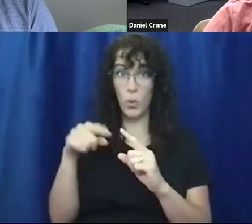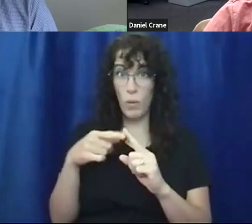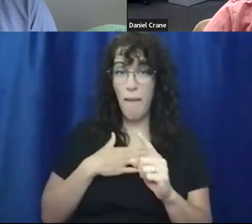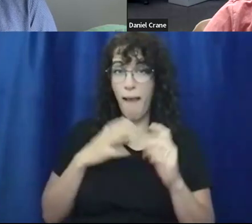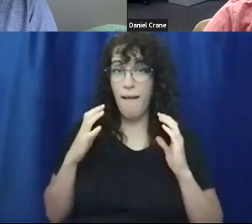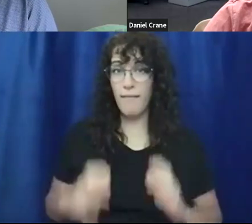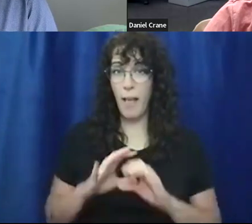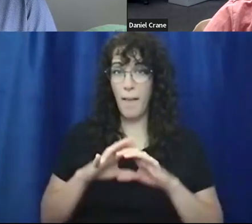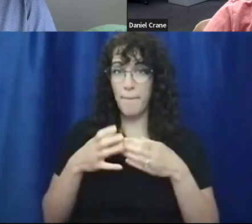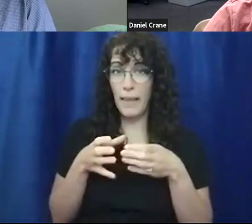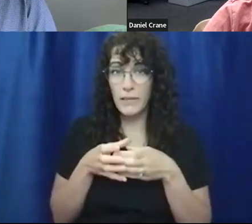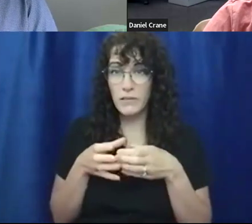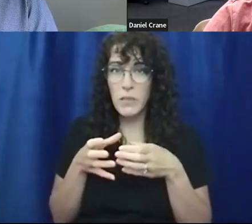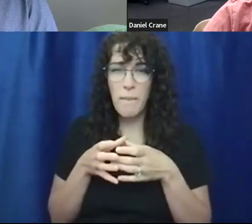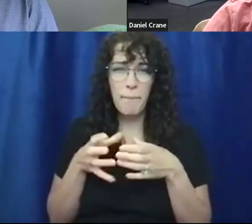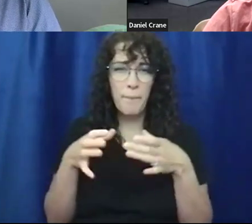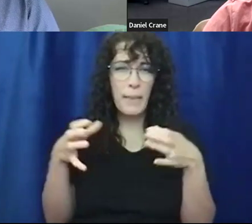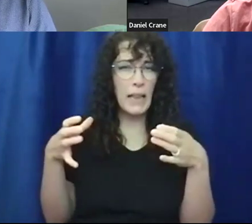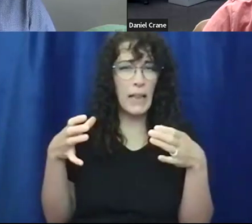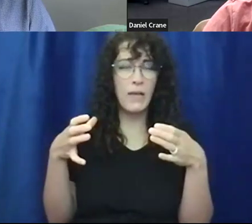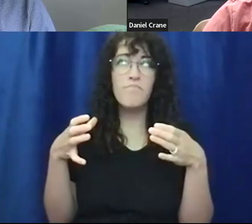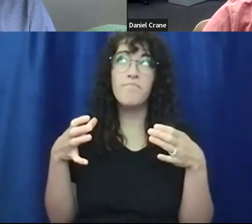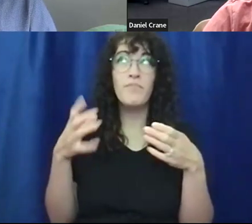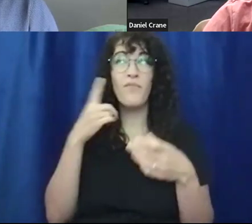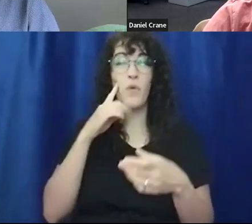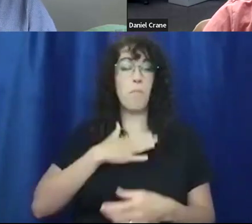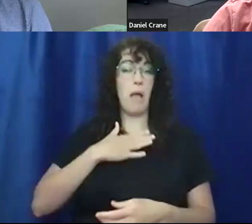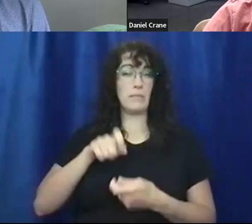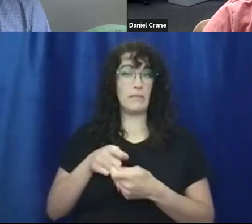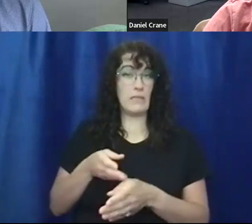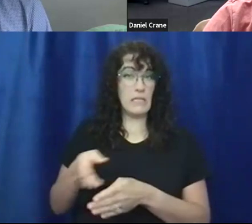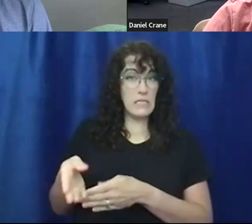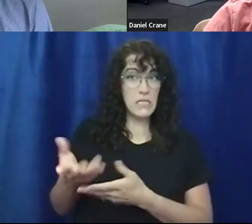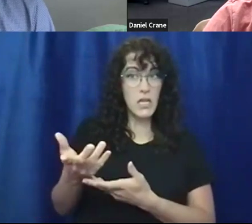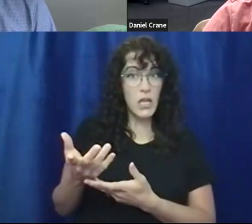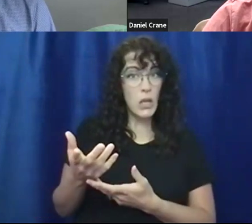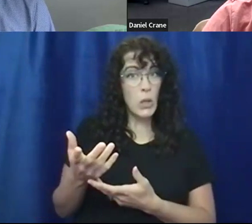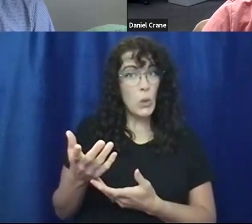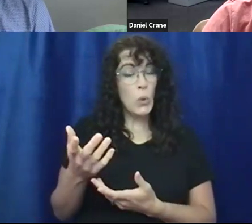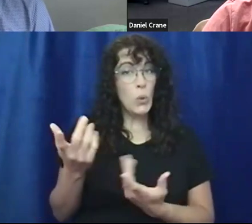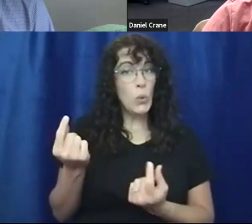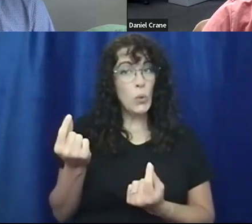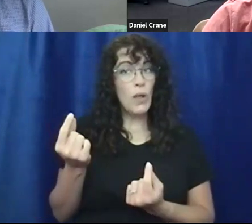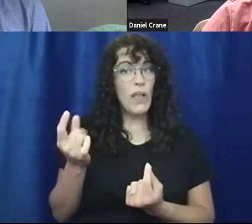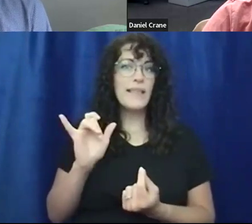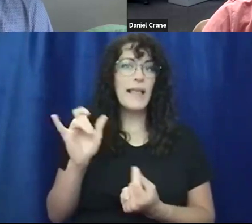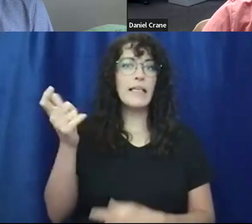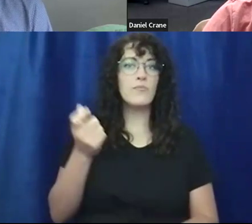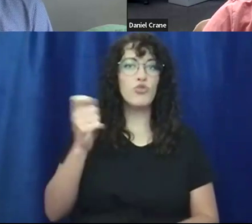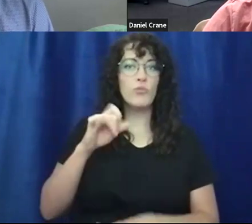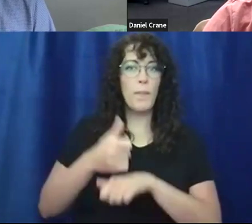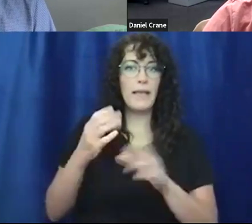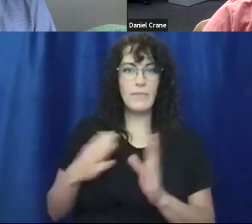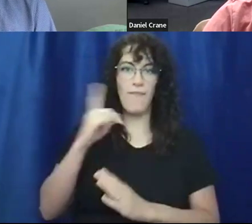about for about maybe a fee, uh, for my particular industry, it was a subscription, it was a subscription base plan for my